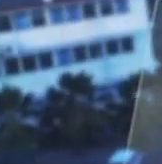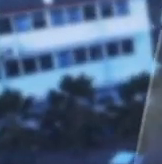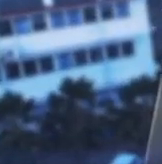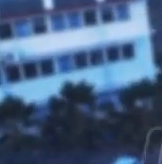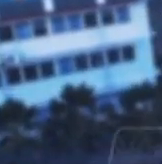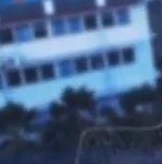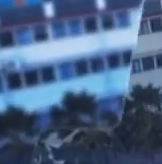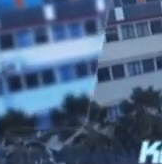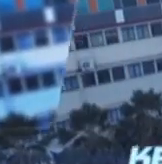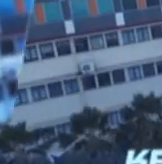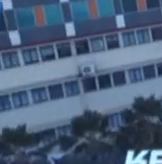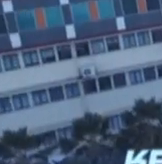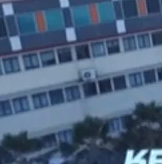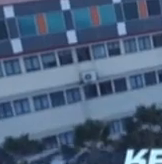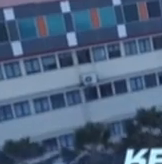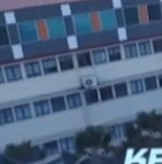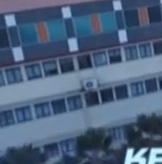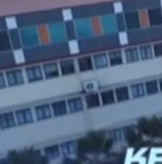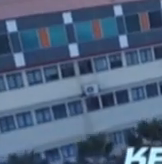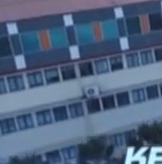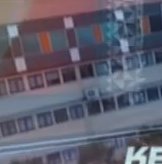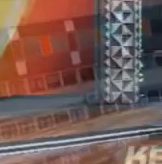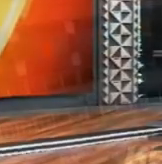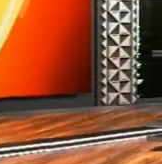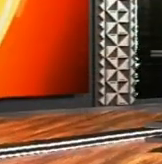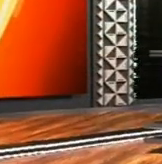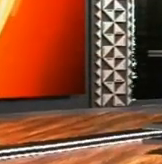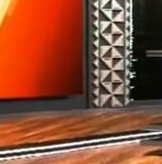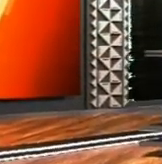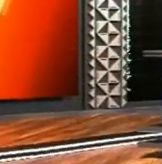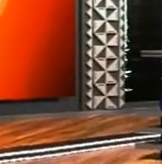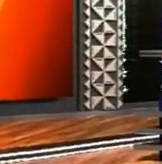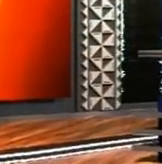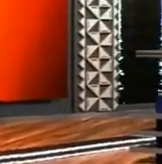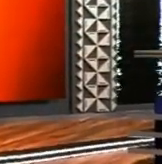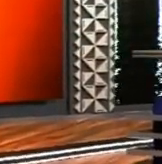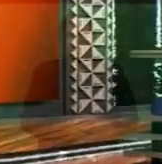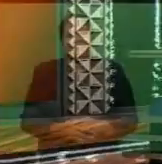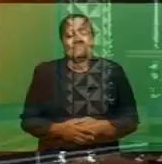From the studios of FBC Subha, Edwin Nanda.